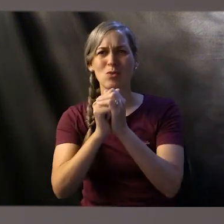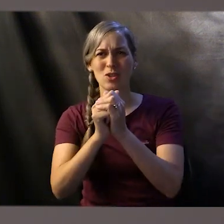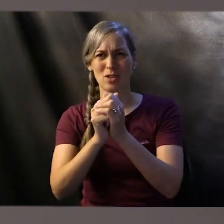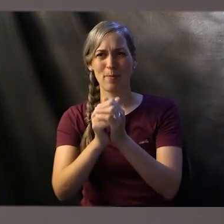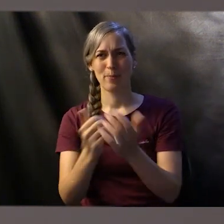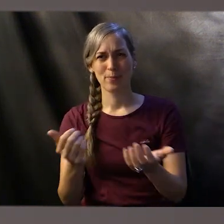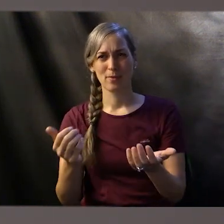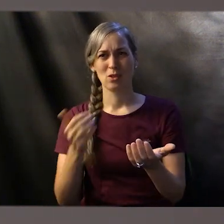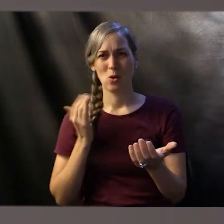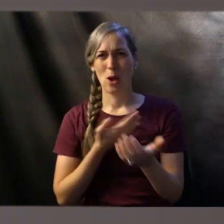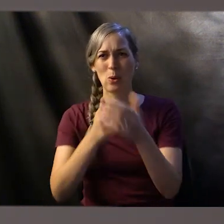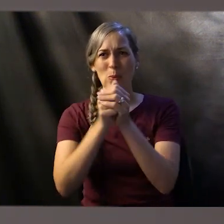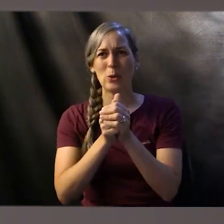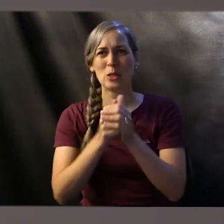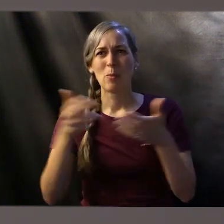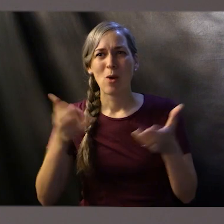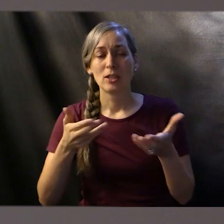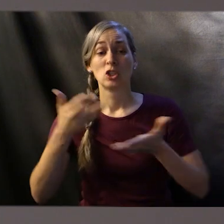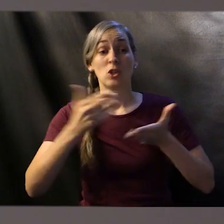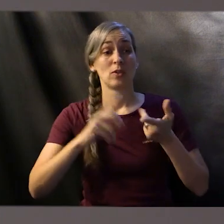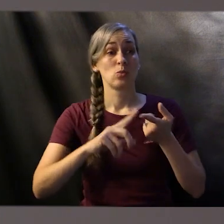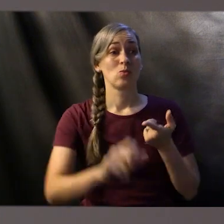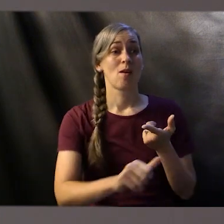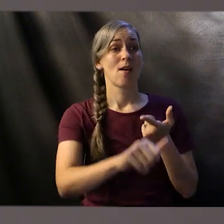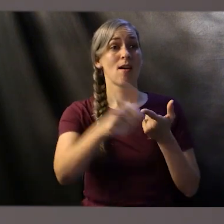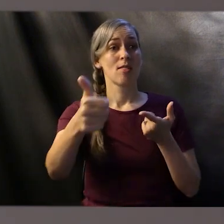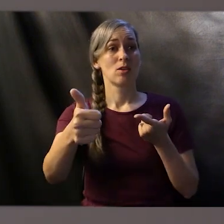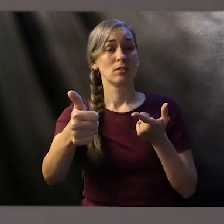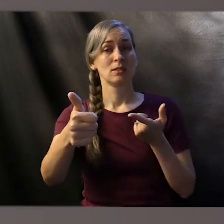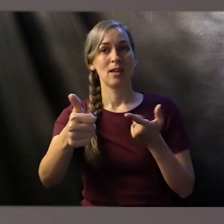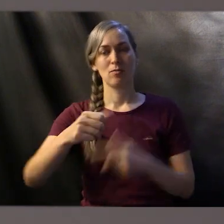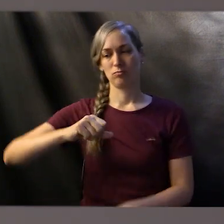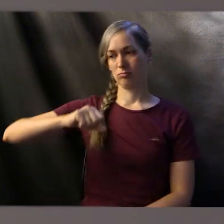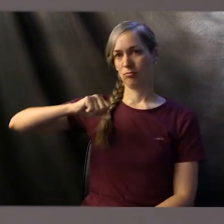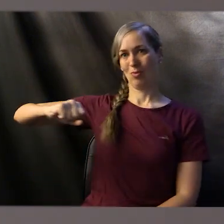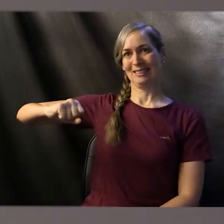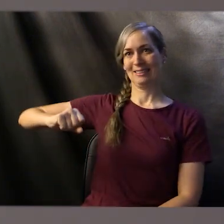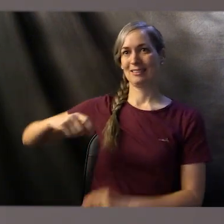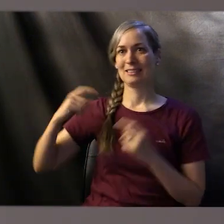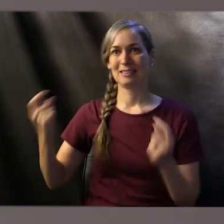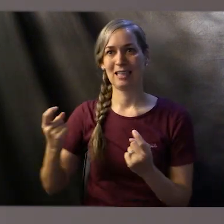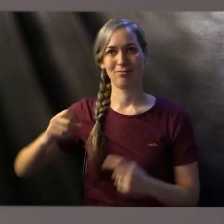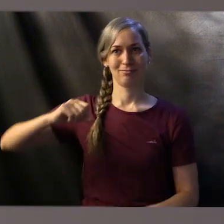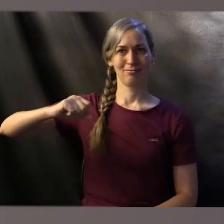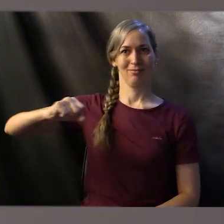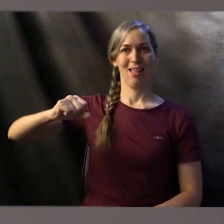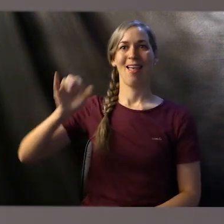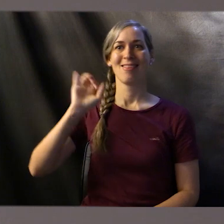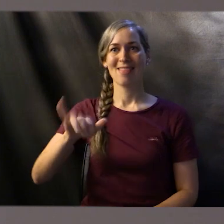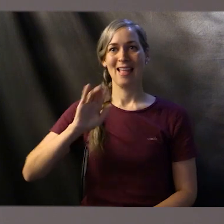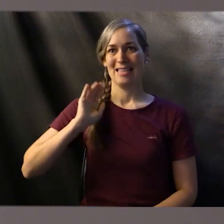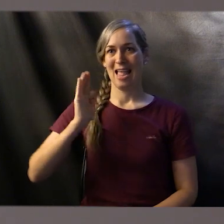worship would be service to others and abstinence from sin. That is our